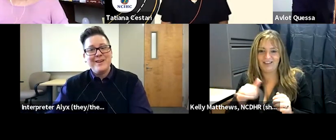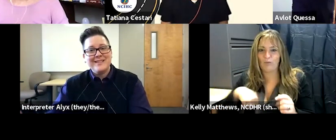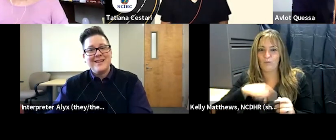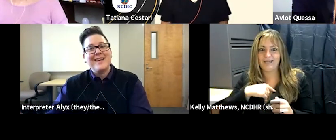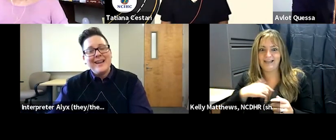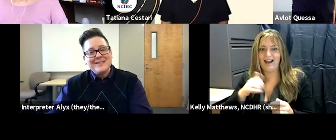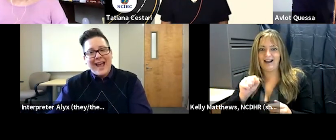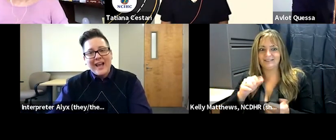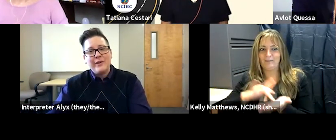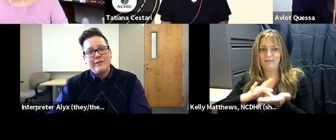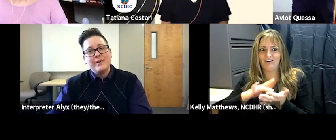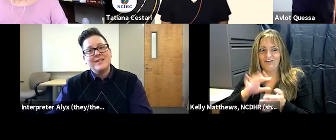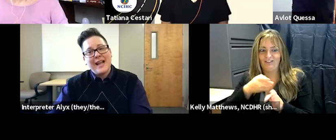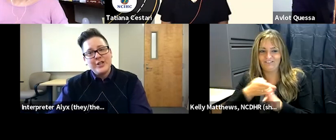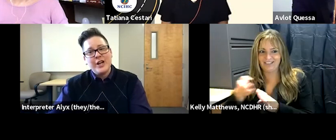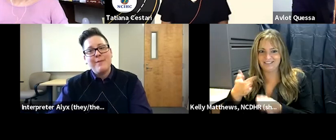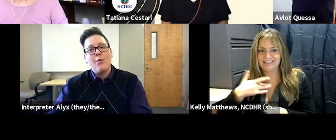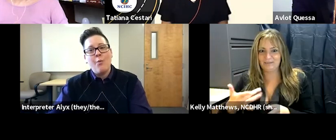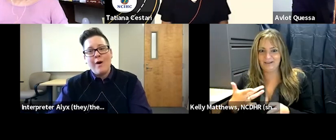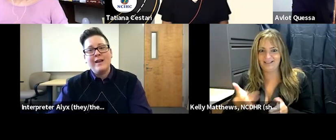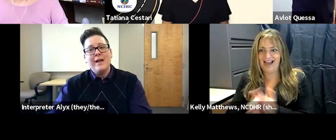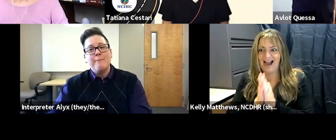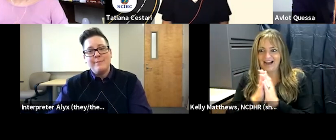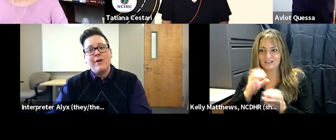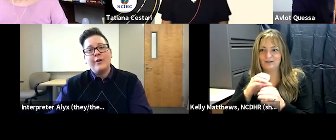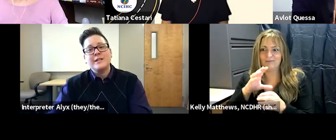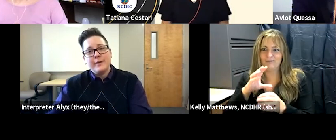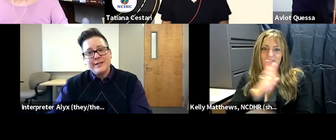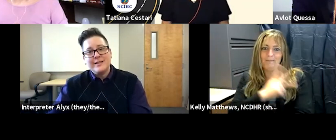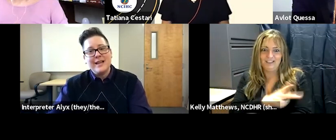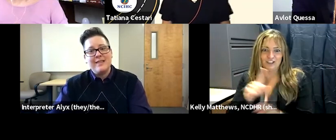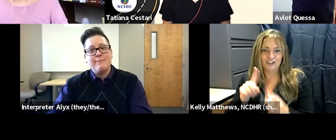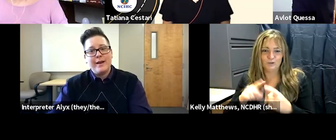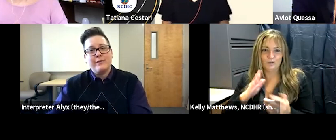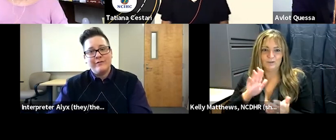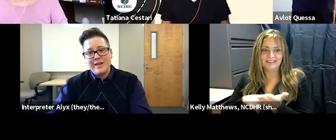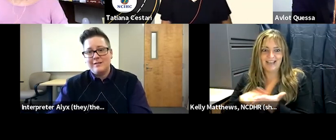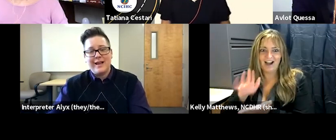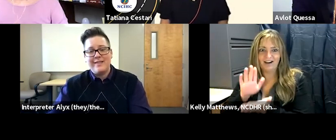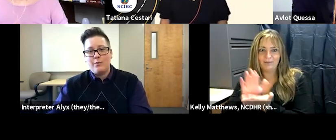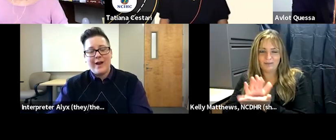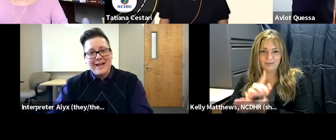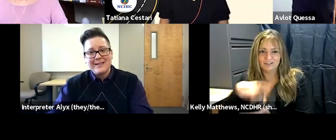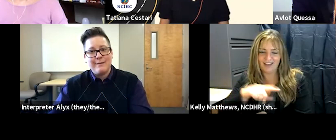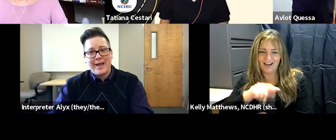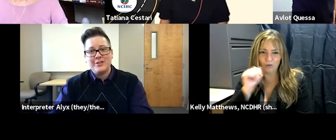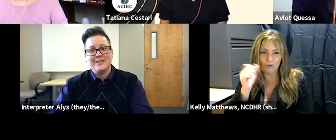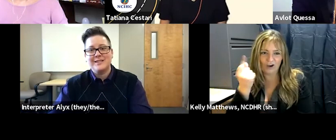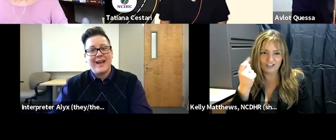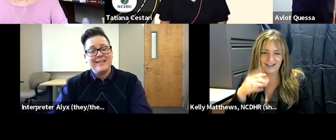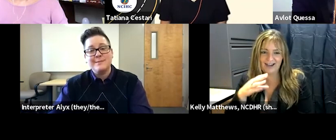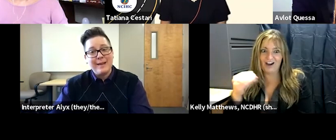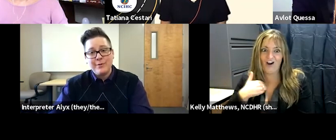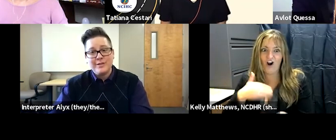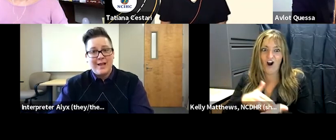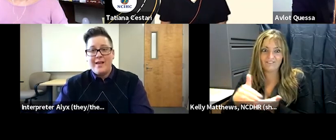but it's again it's an accurate representation about what people are experiencing in the medical field and that we're asking patients